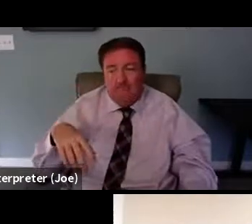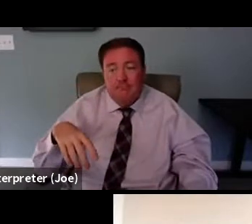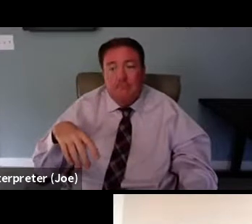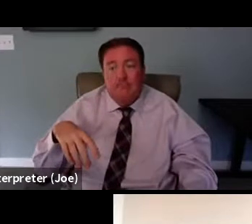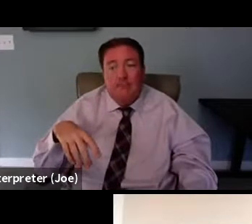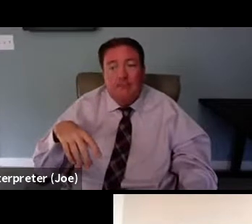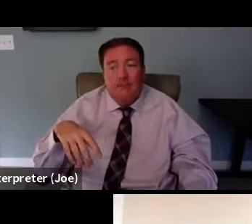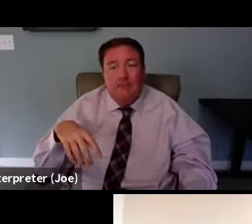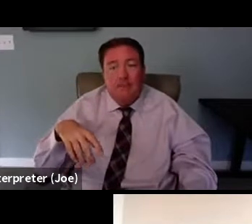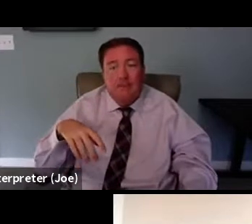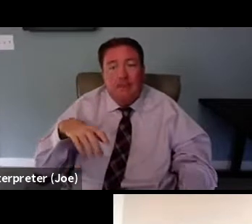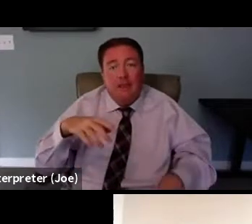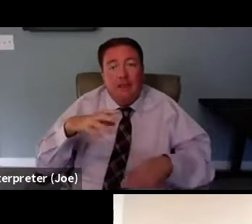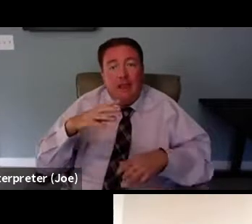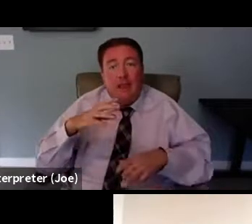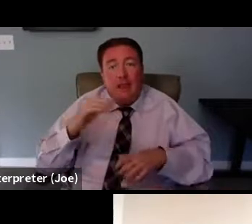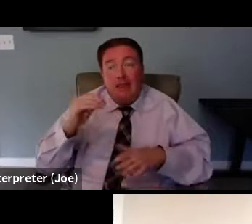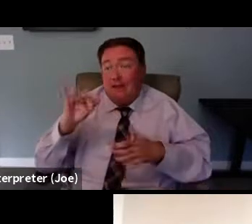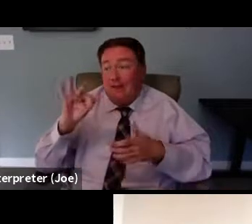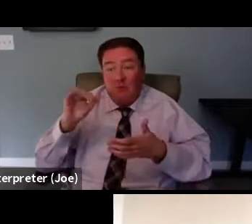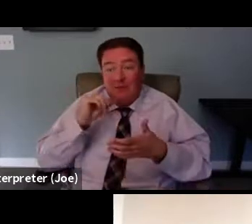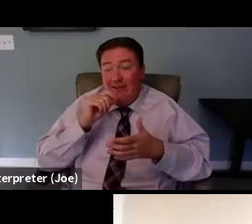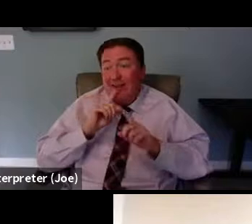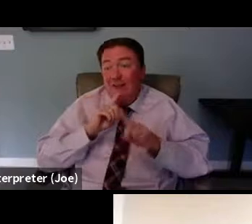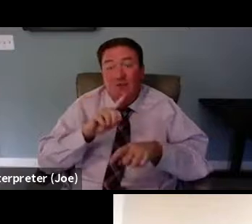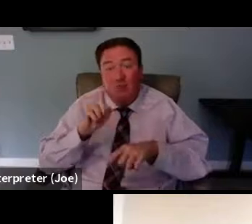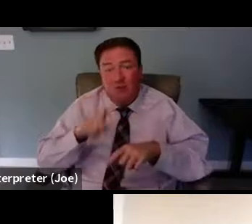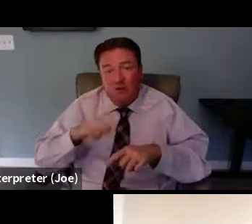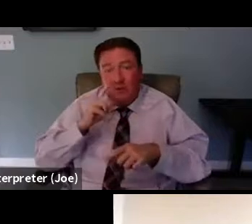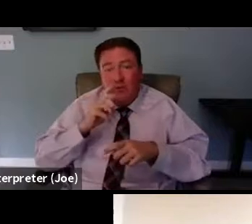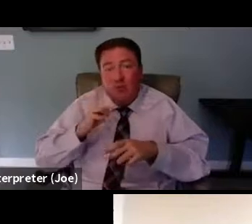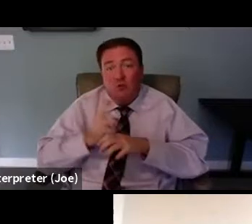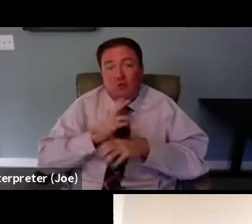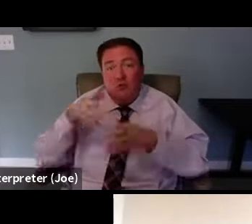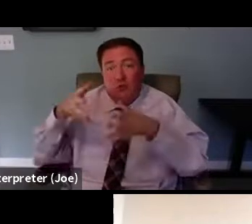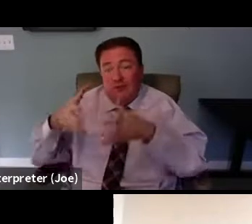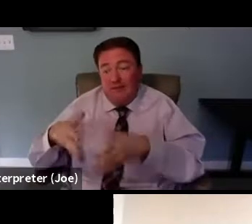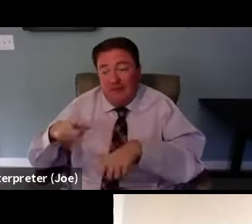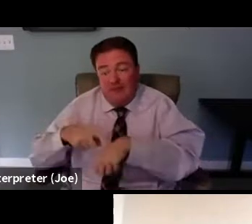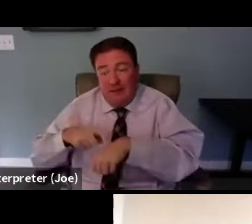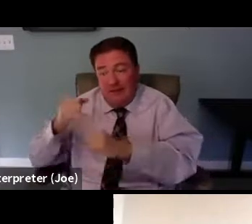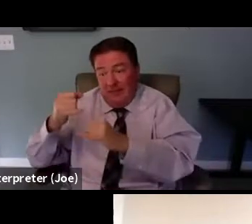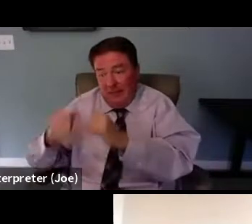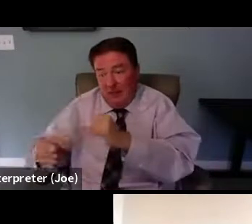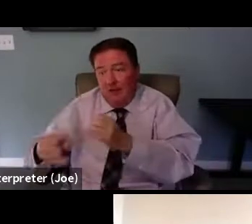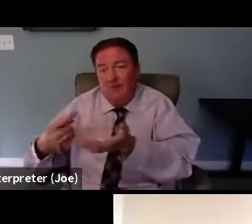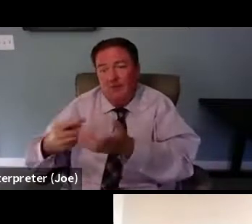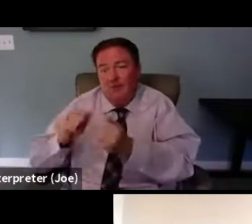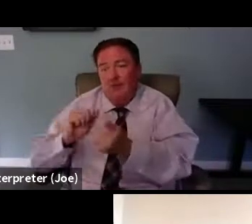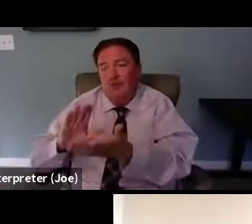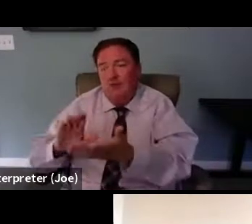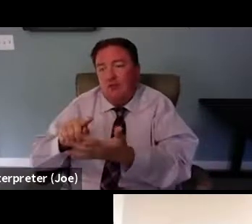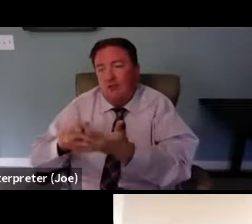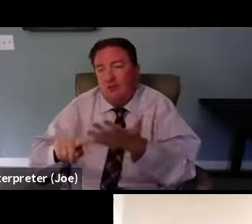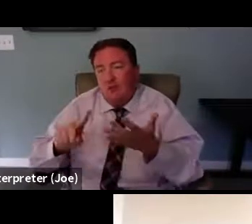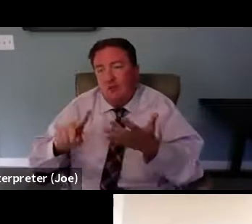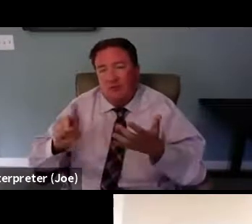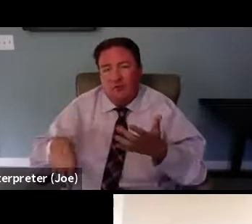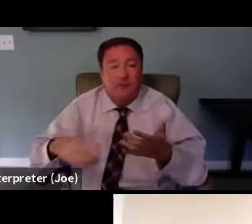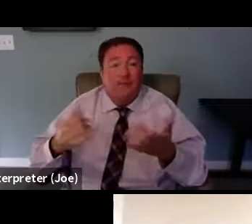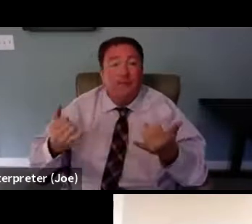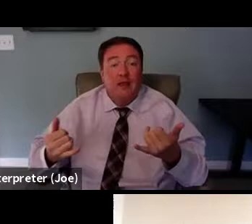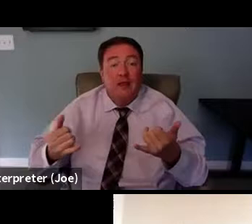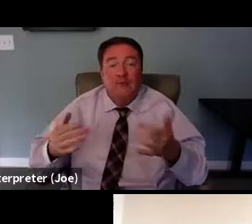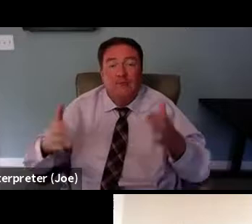get with the remaining time left over at the end. All right, panelists, let's get started by talking about everyone's favorite subject, Medicaid.